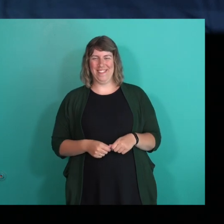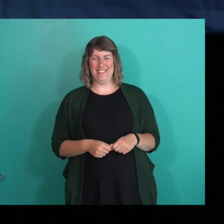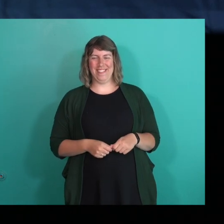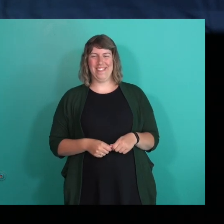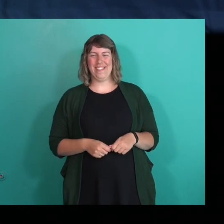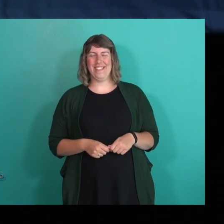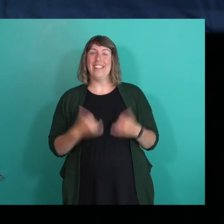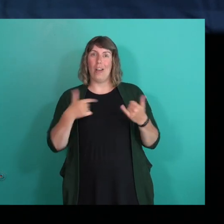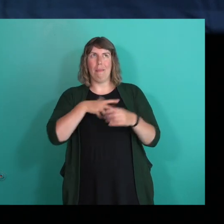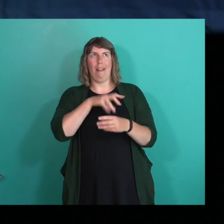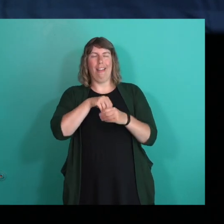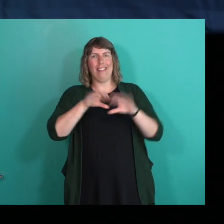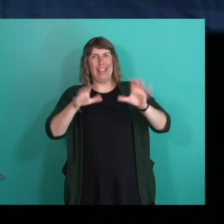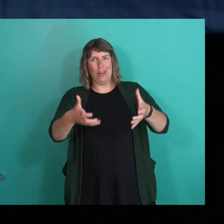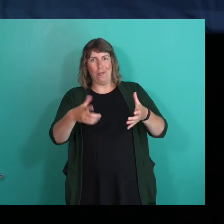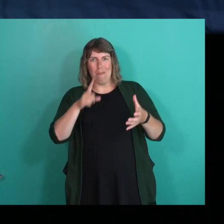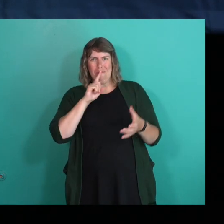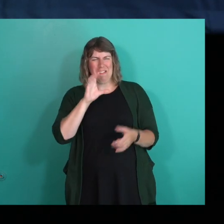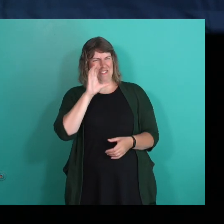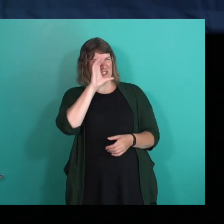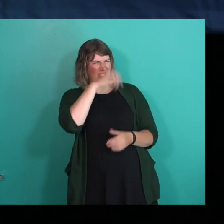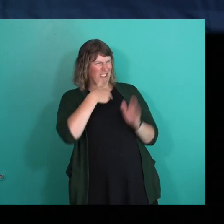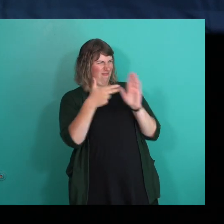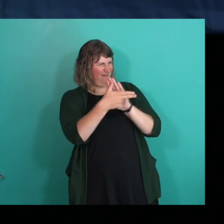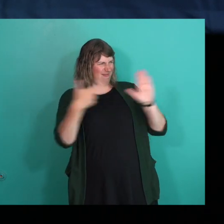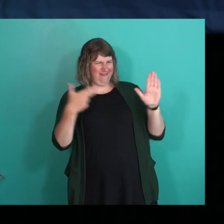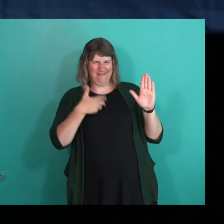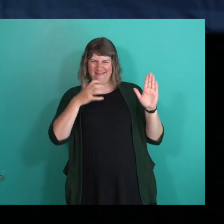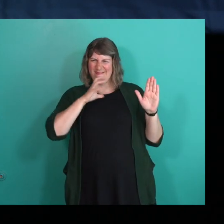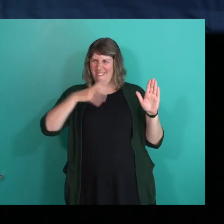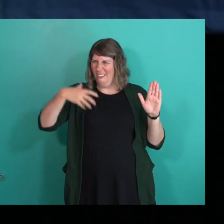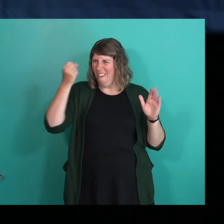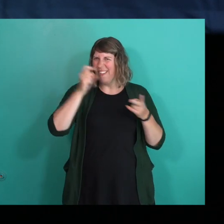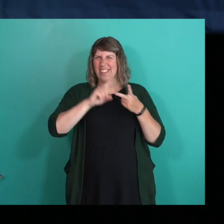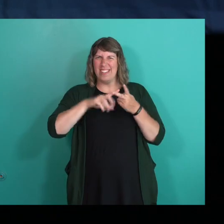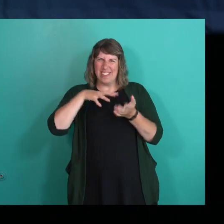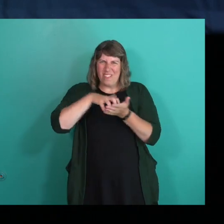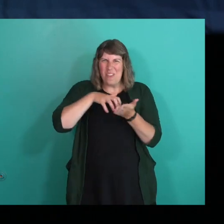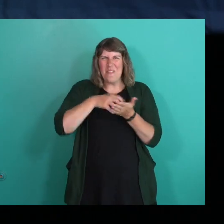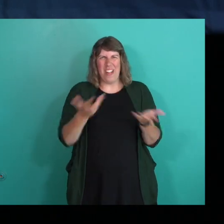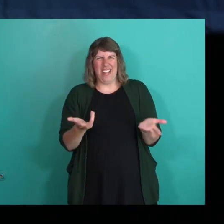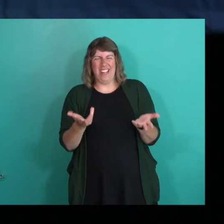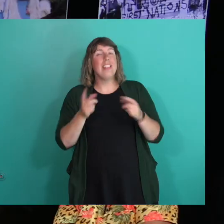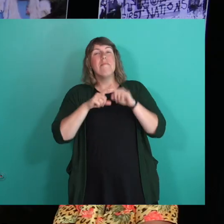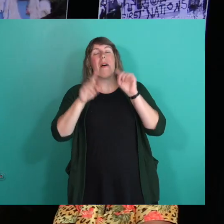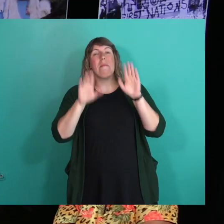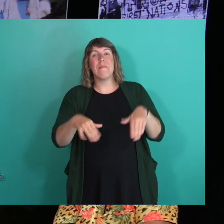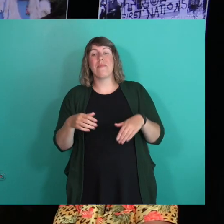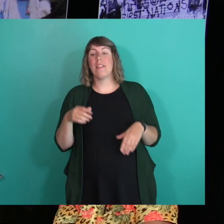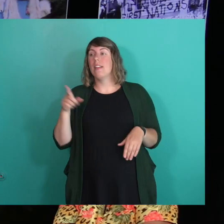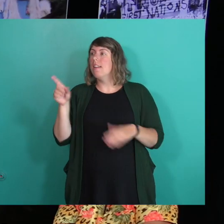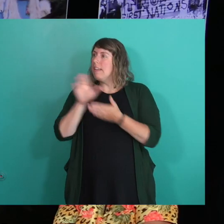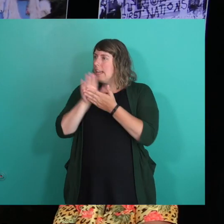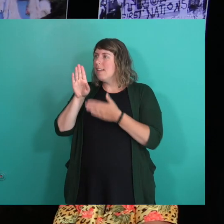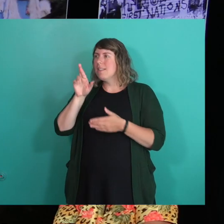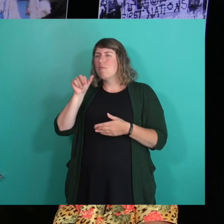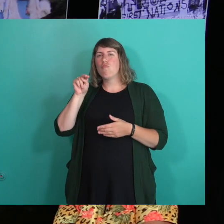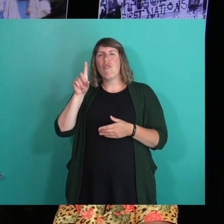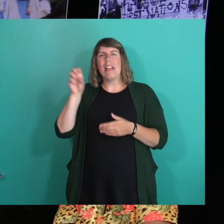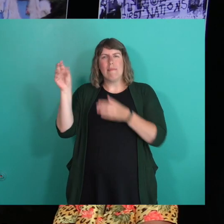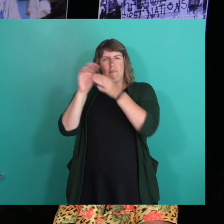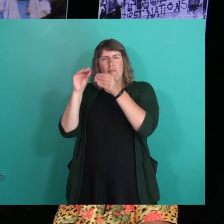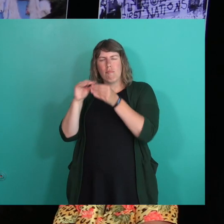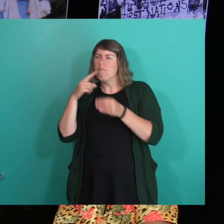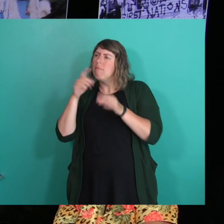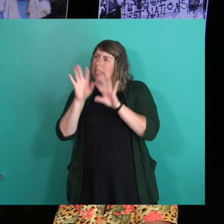now, which is kind of a strange designation. But, you know, I think like you were saying, it is important to, that people